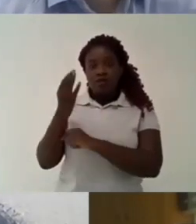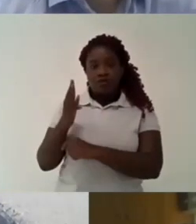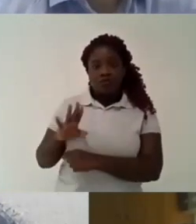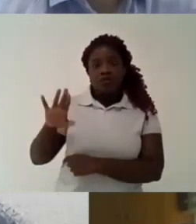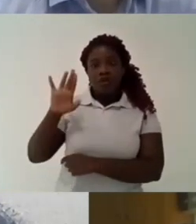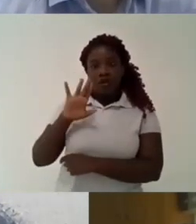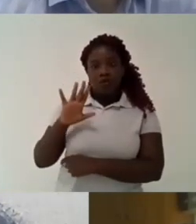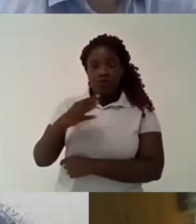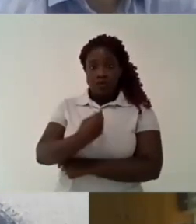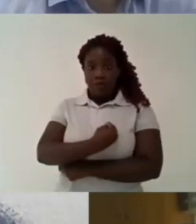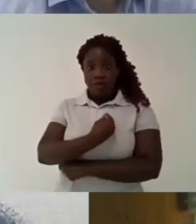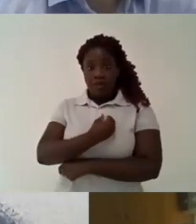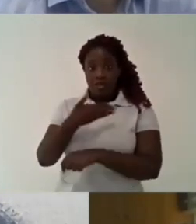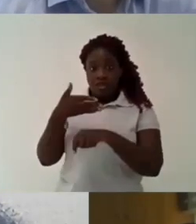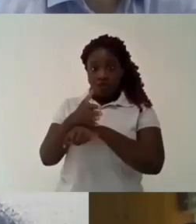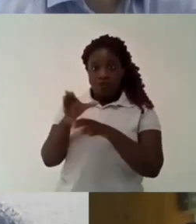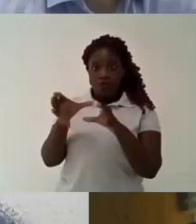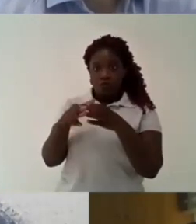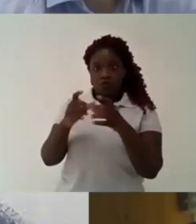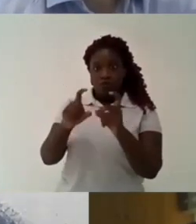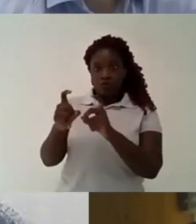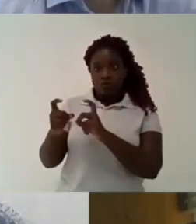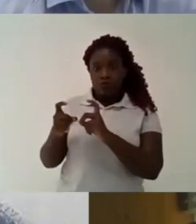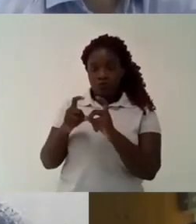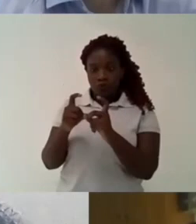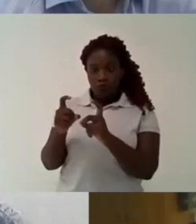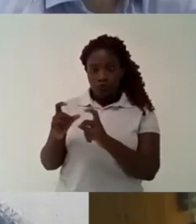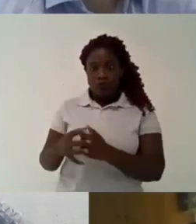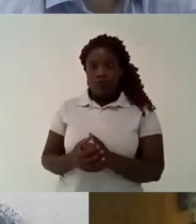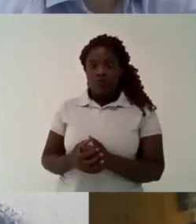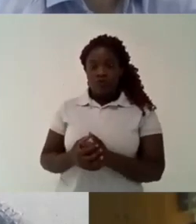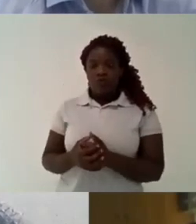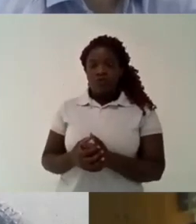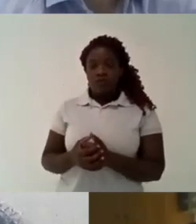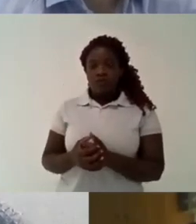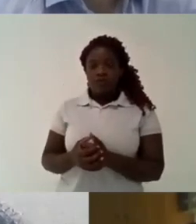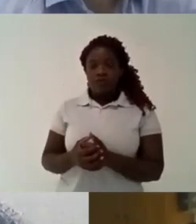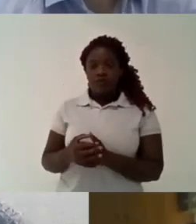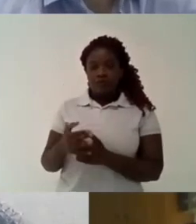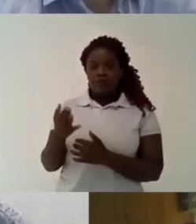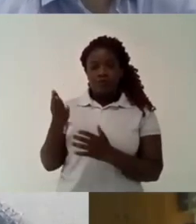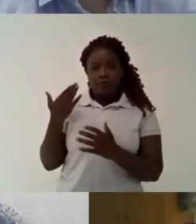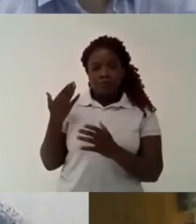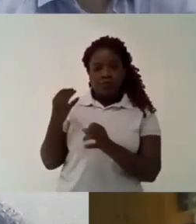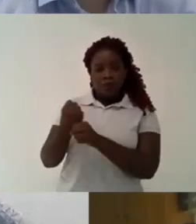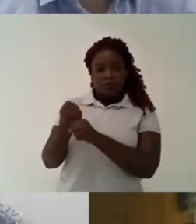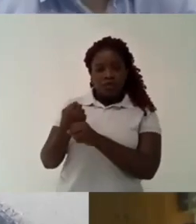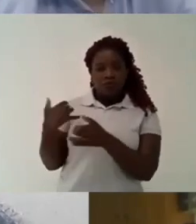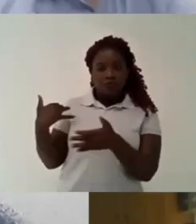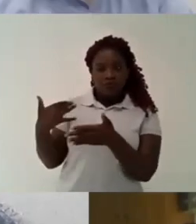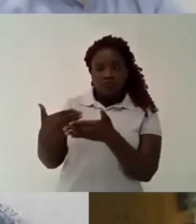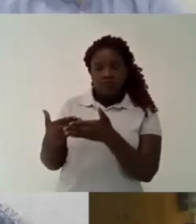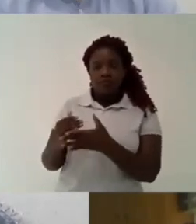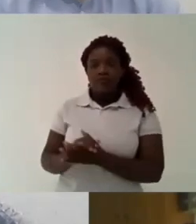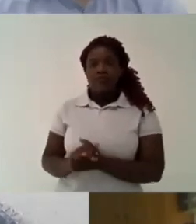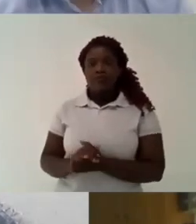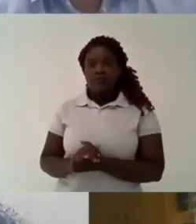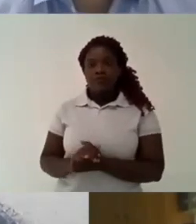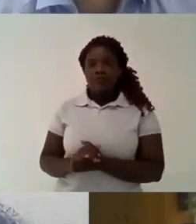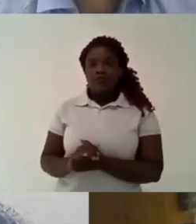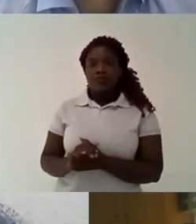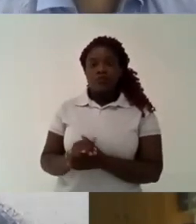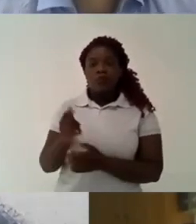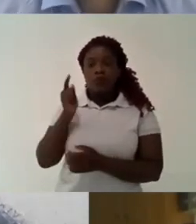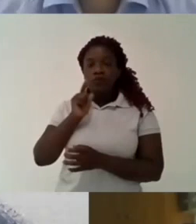before for the last uh many years we worked integrated to each other we were part of the national